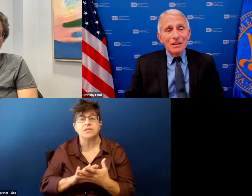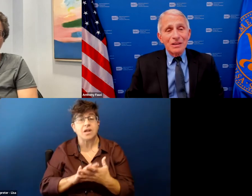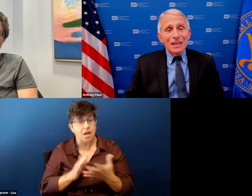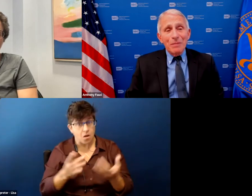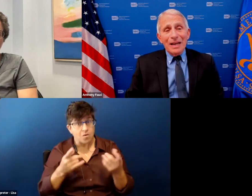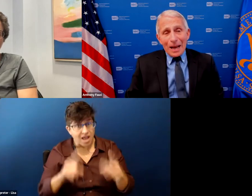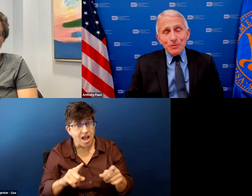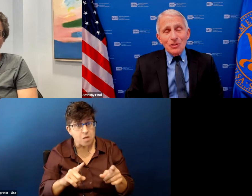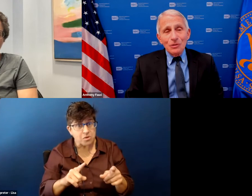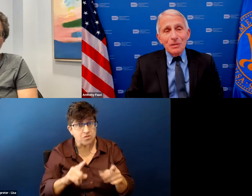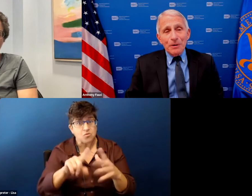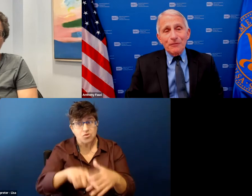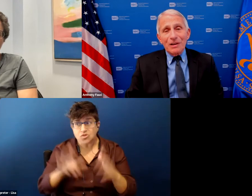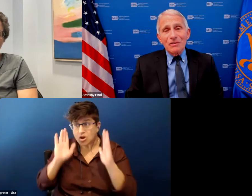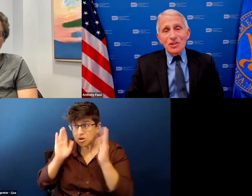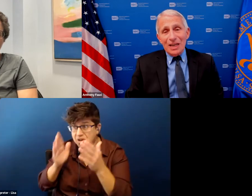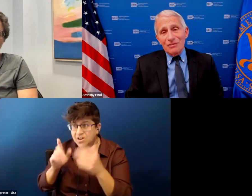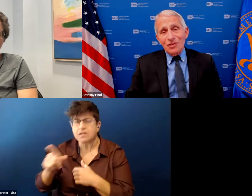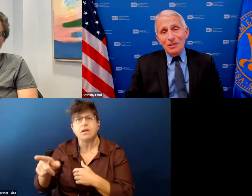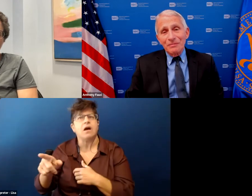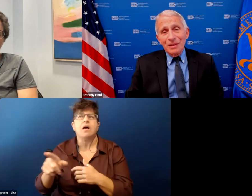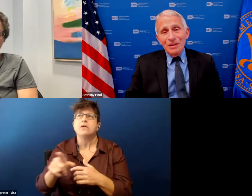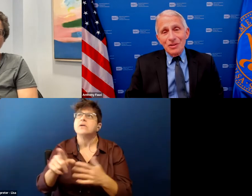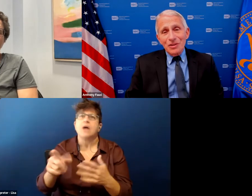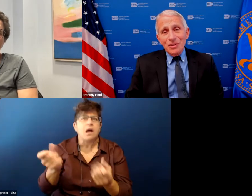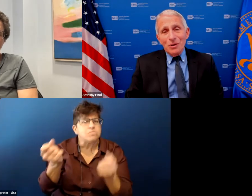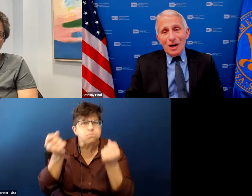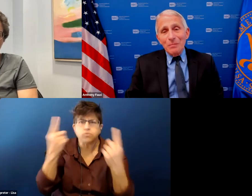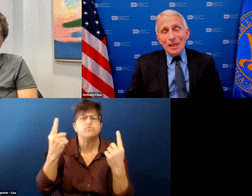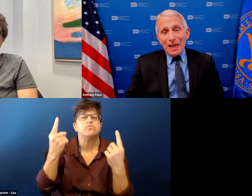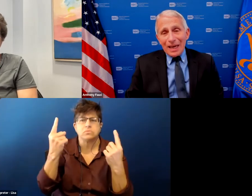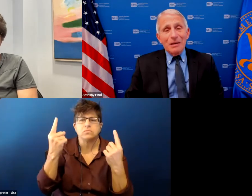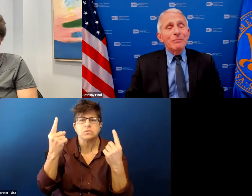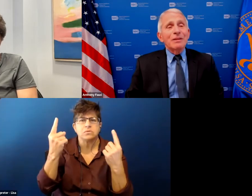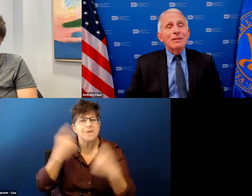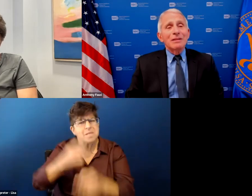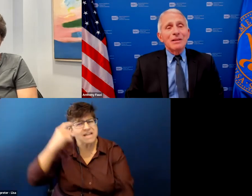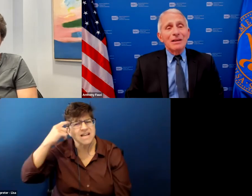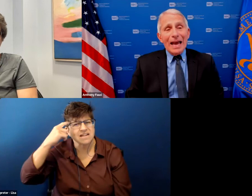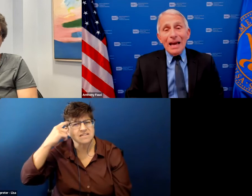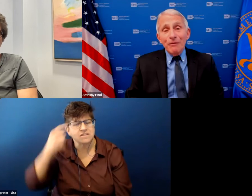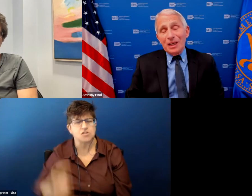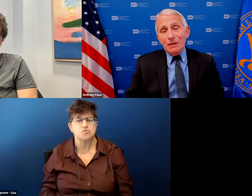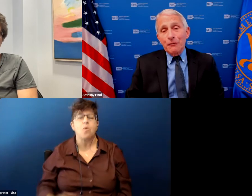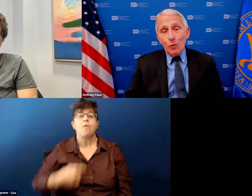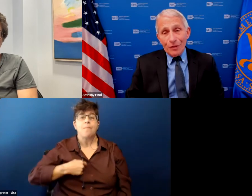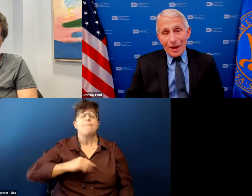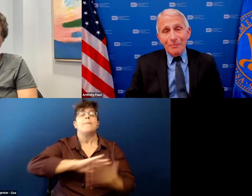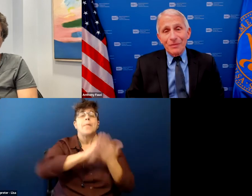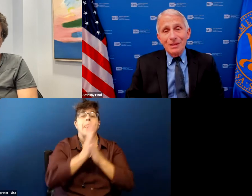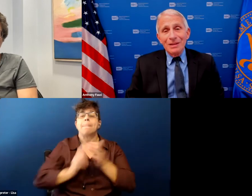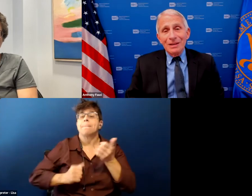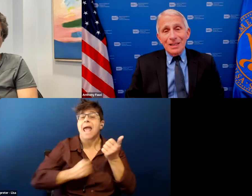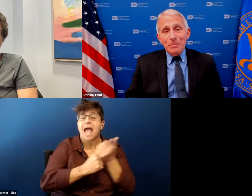they made absolutely perfect sense so i became an advocate for